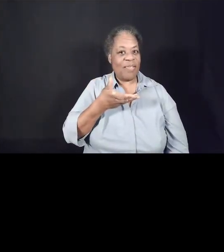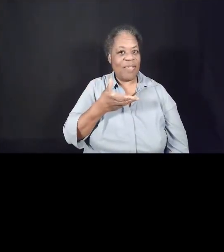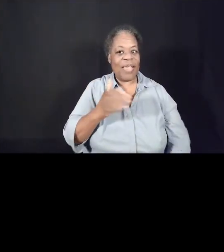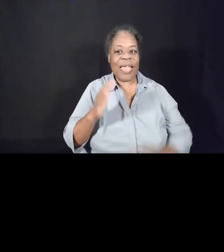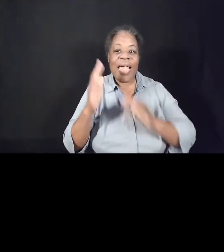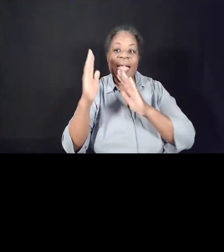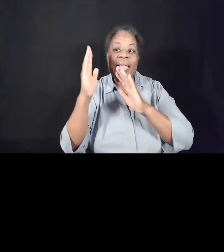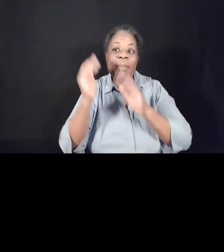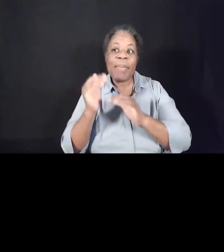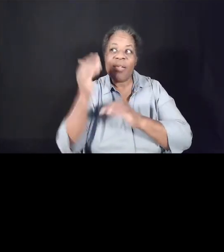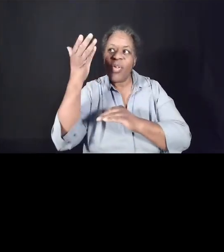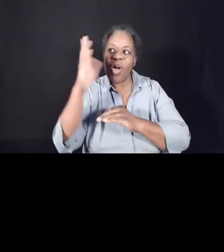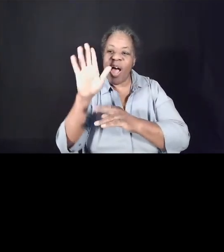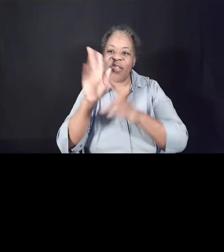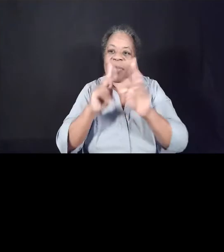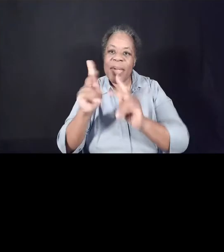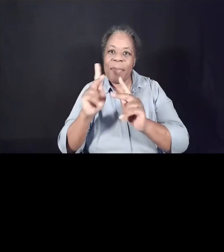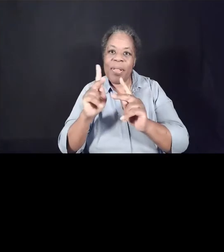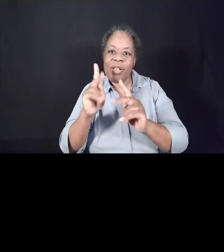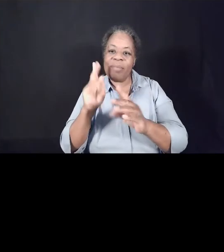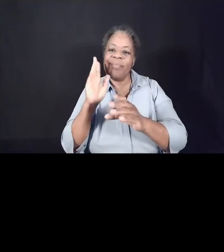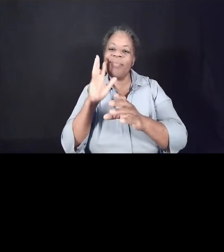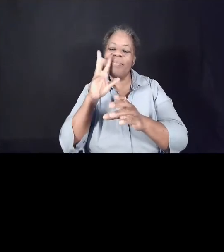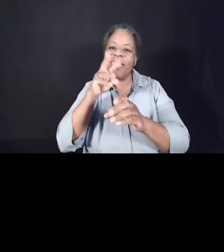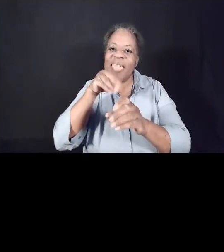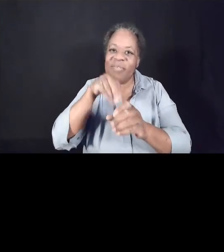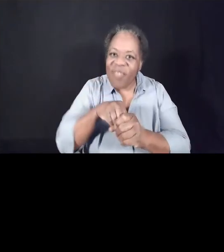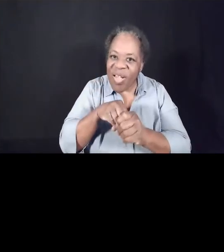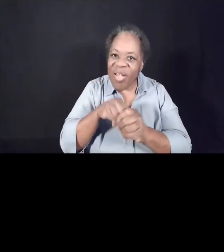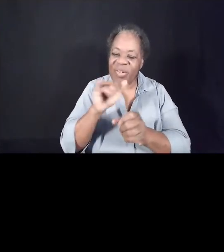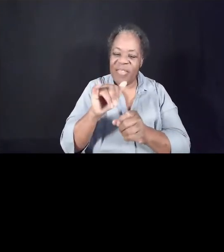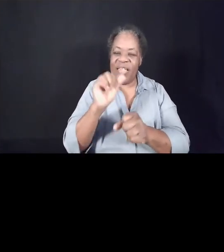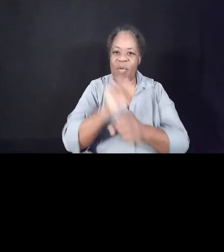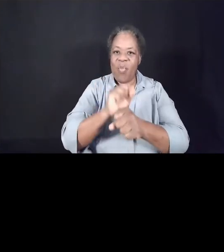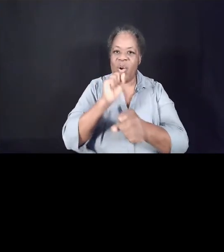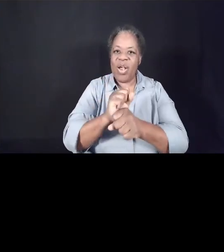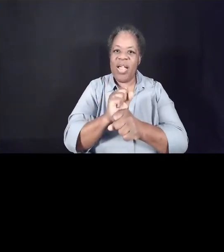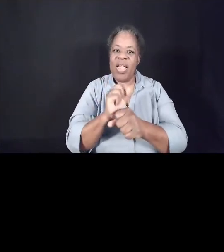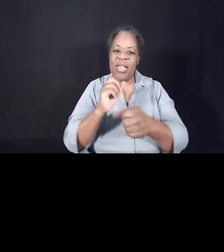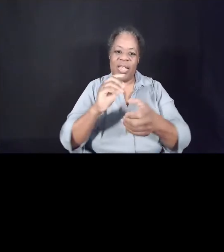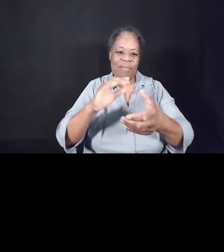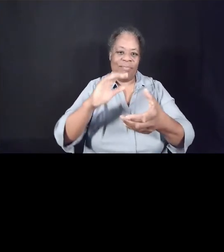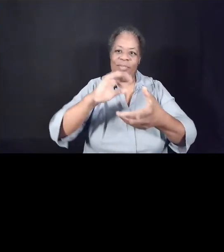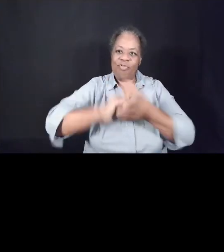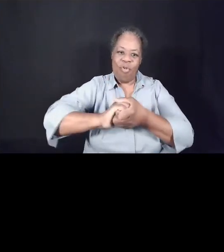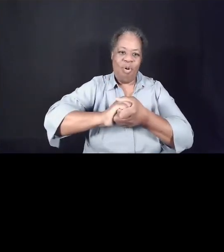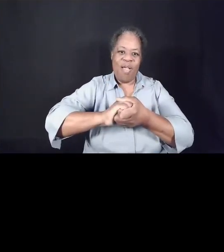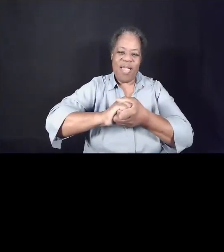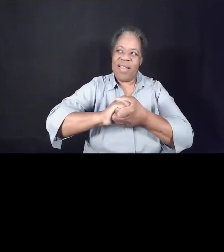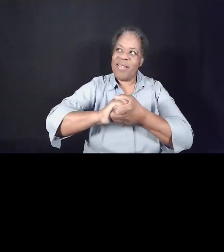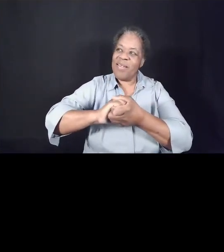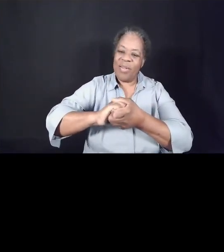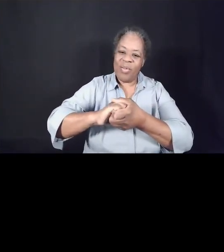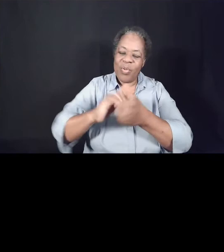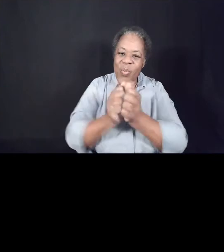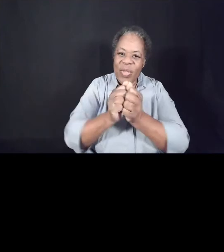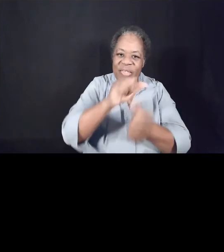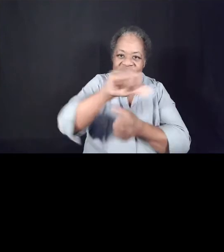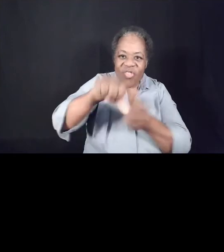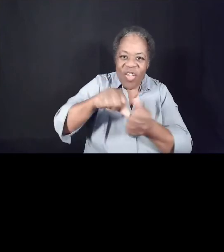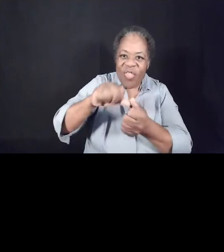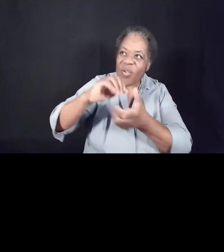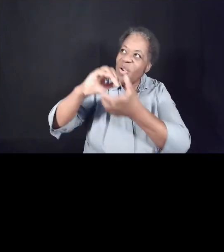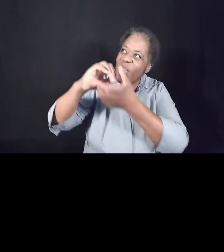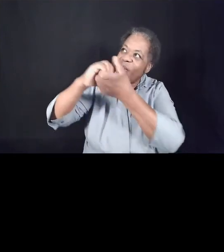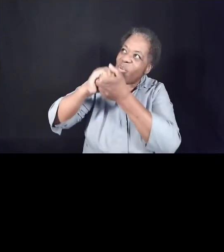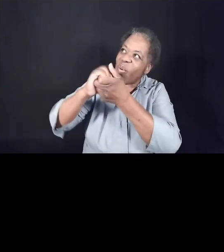to participate in that work, to join hands with him and one another, to do the work of